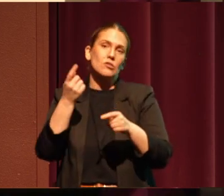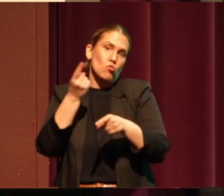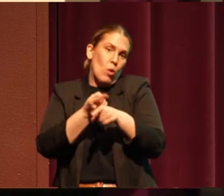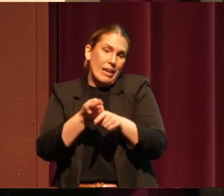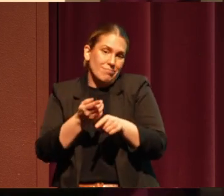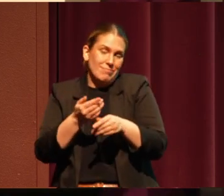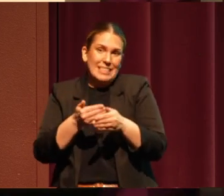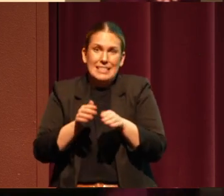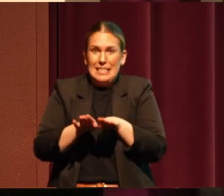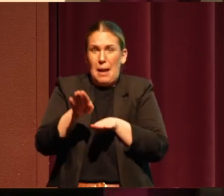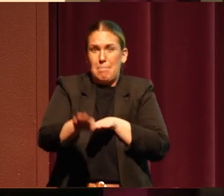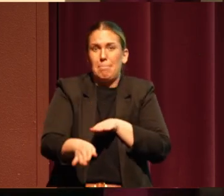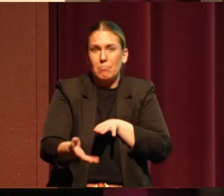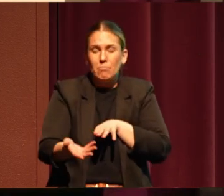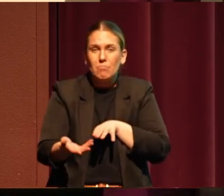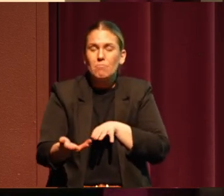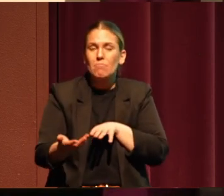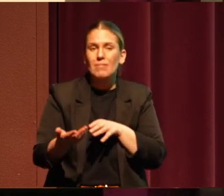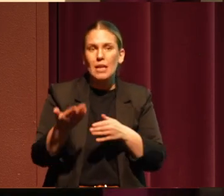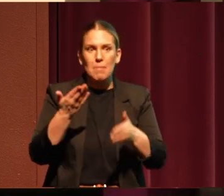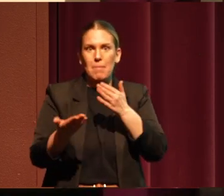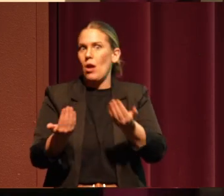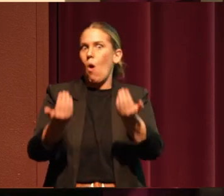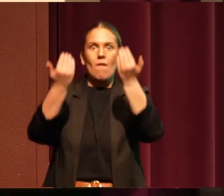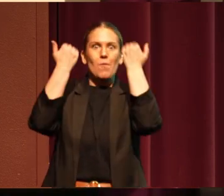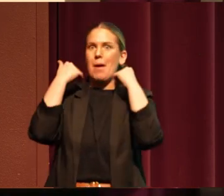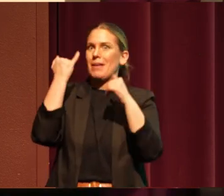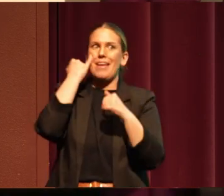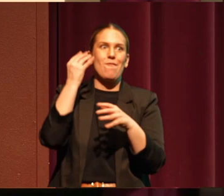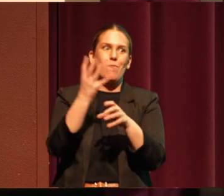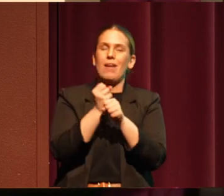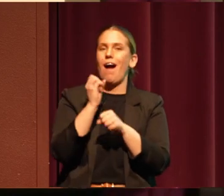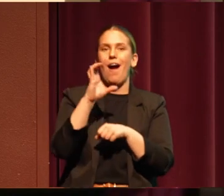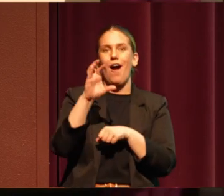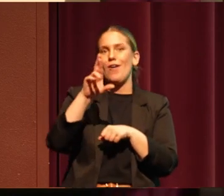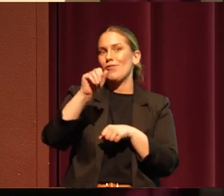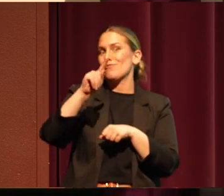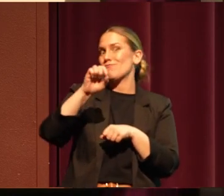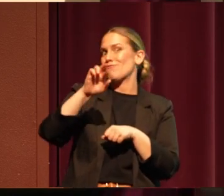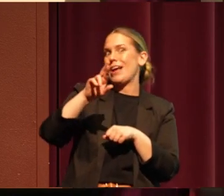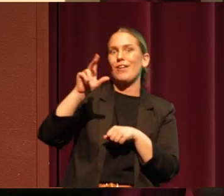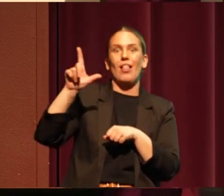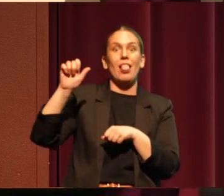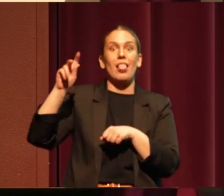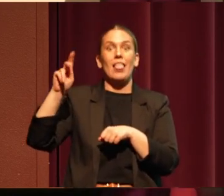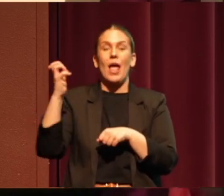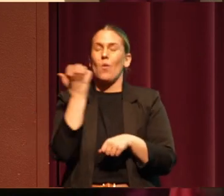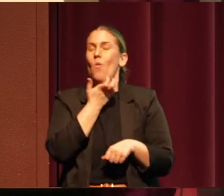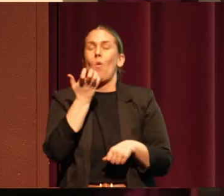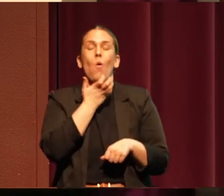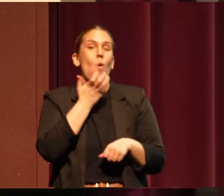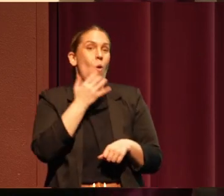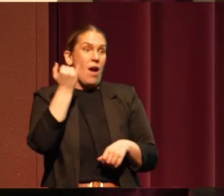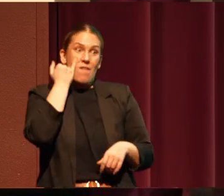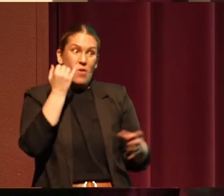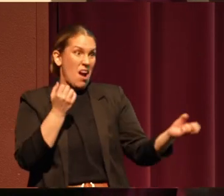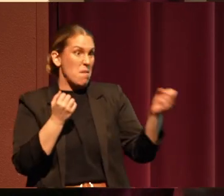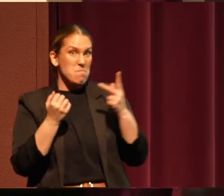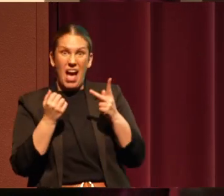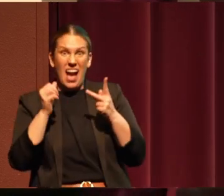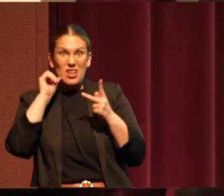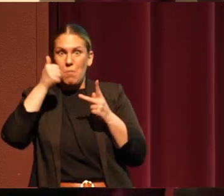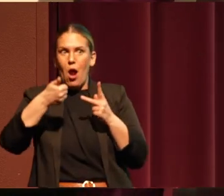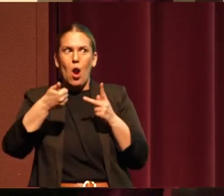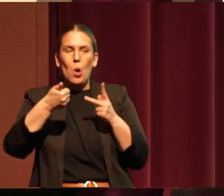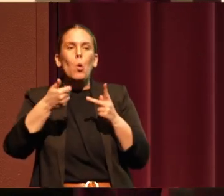It may be overwhelming for us, like if we got back Crater Lake, which I know we would love to have back. But if we got it back tomorrow, it would take us a while